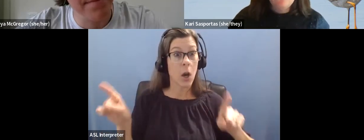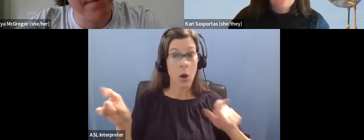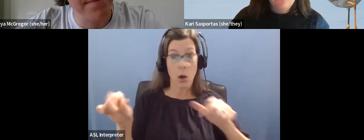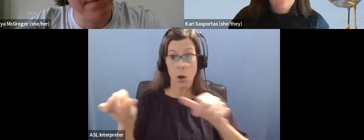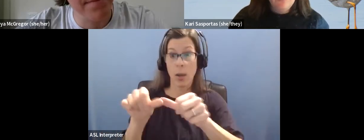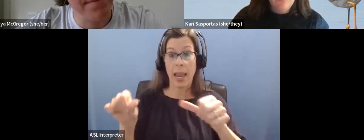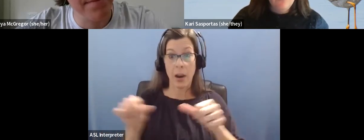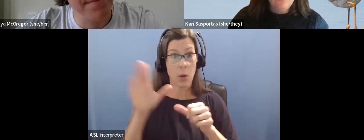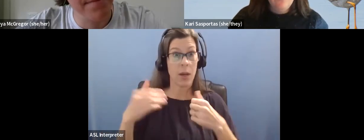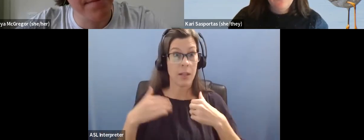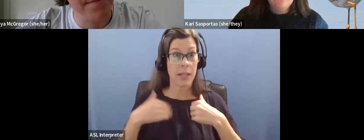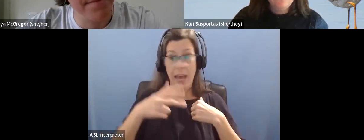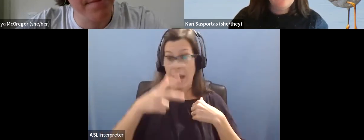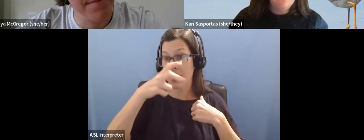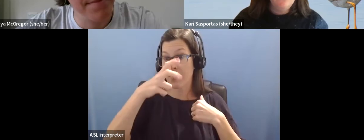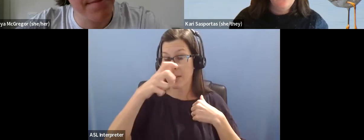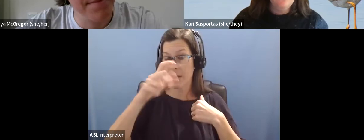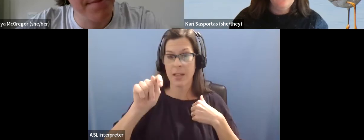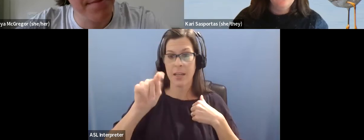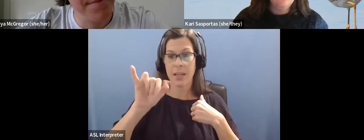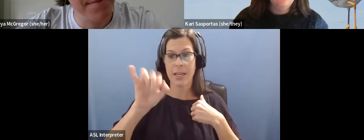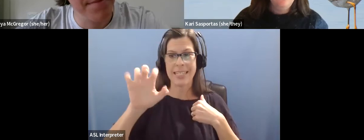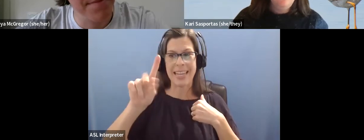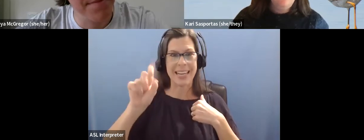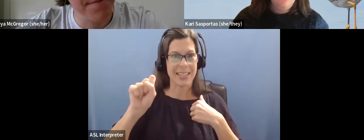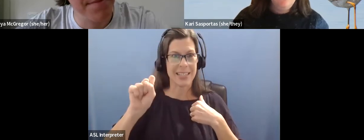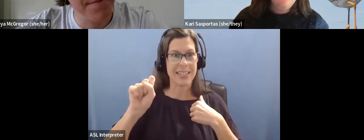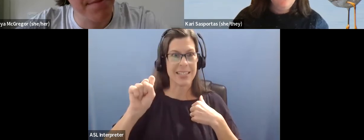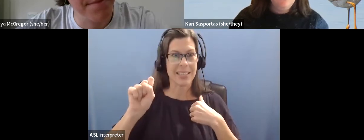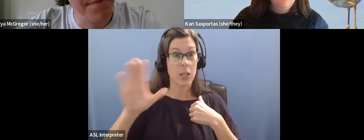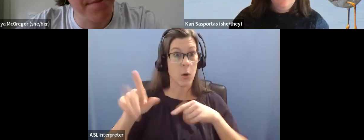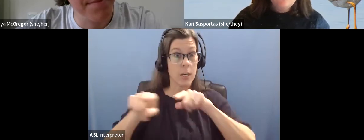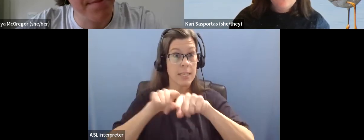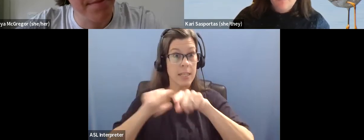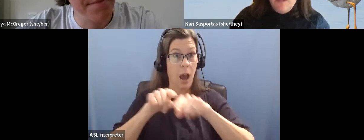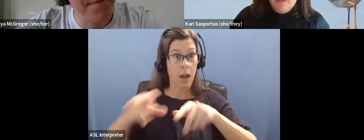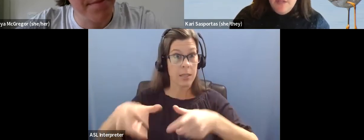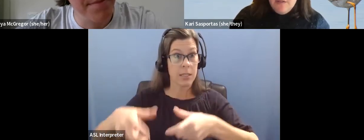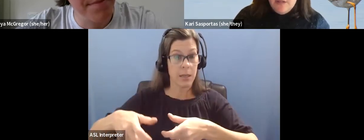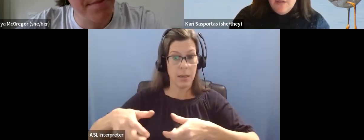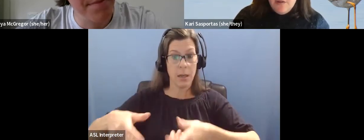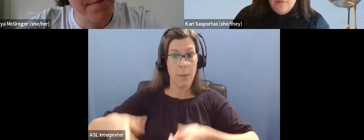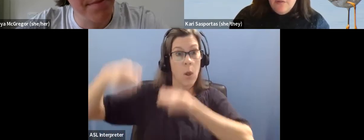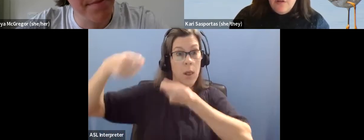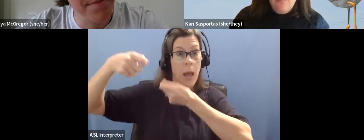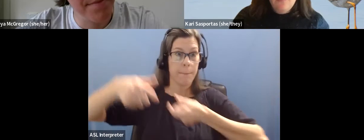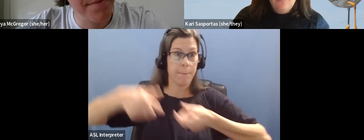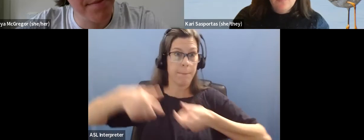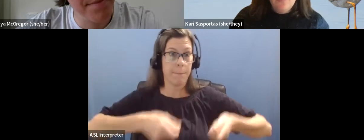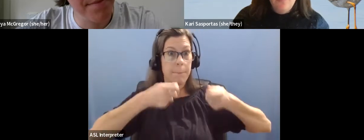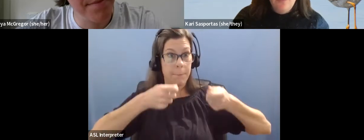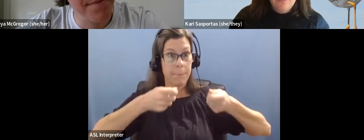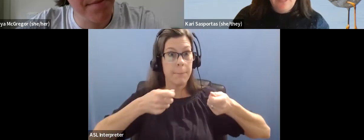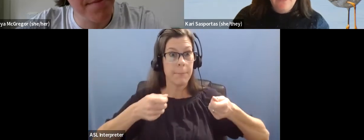to be ticks, for example, that you want to pull your socks up over your pants, but for some of these things, like they're, they're kind of